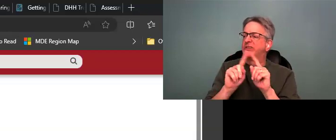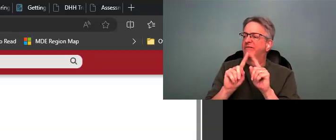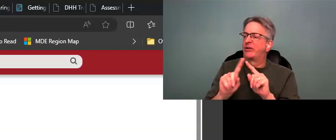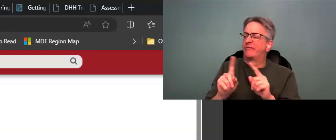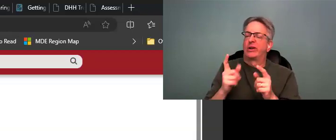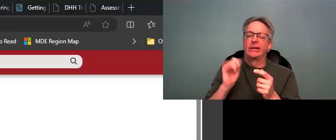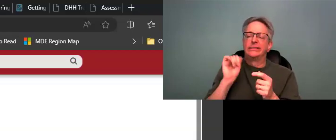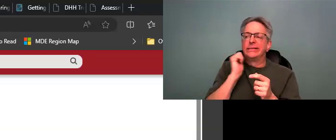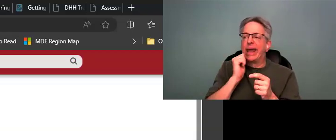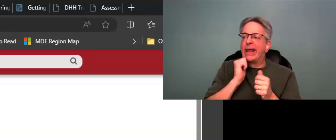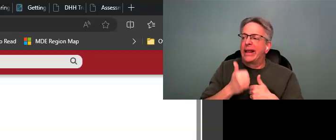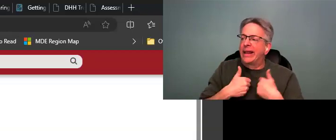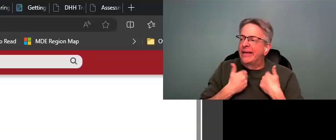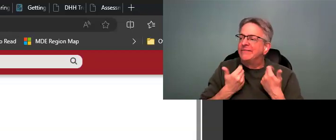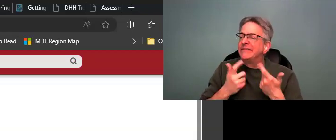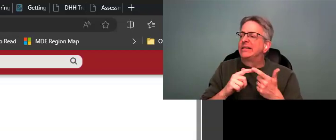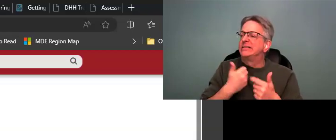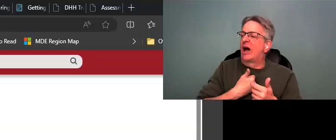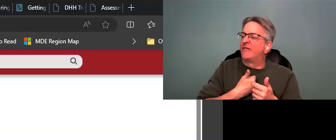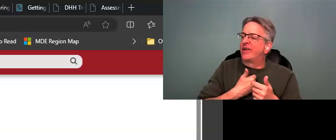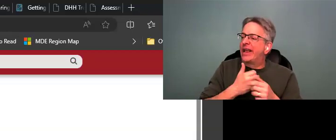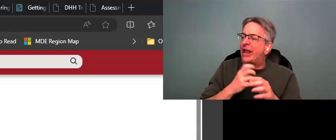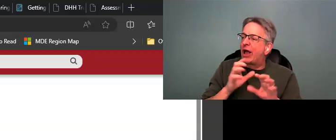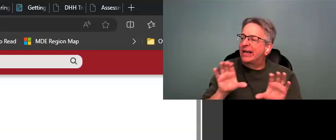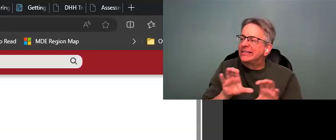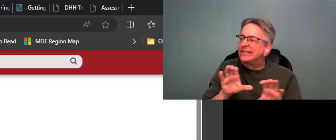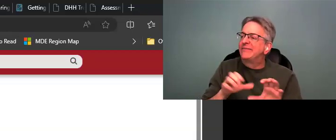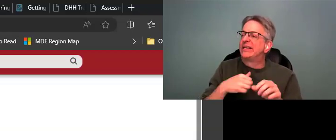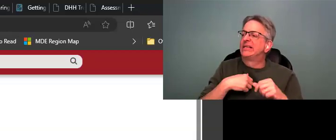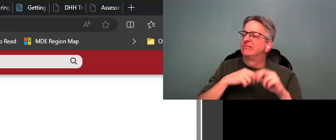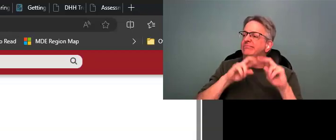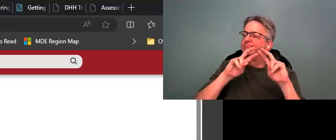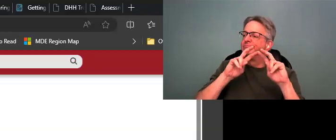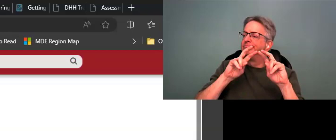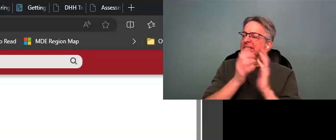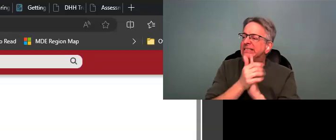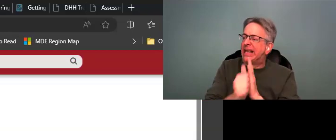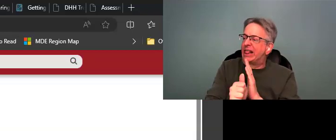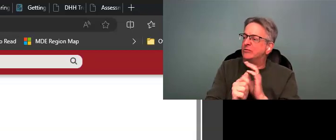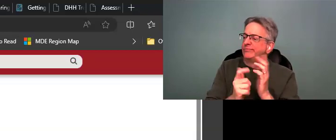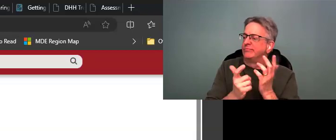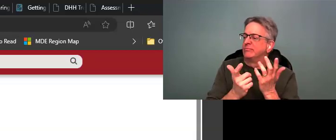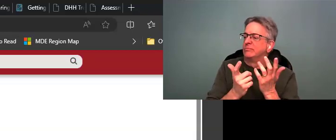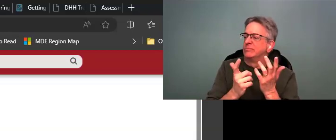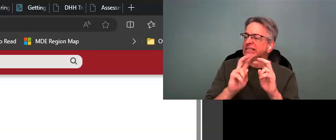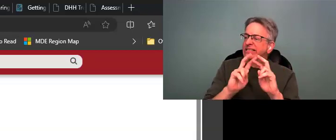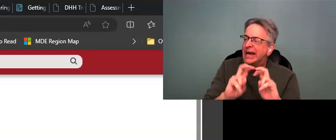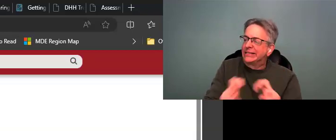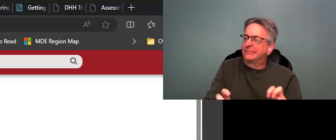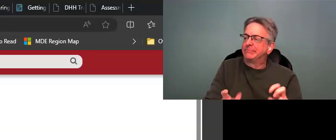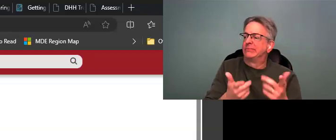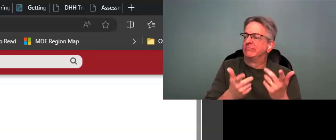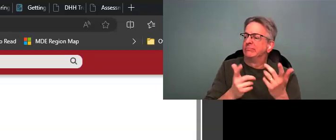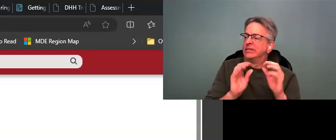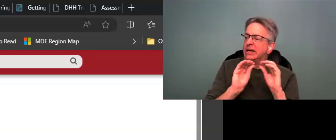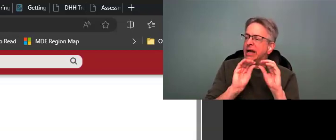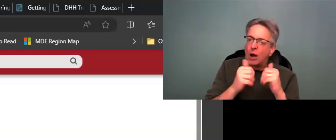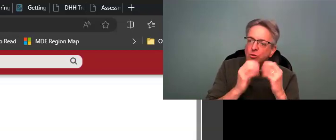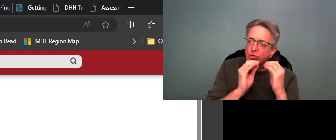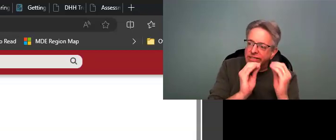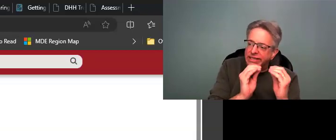That is a resource here, um, for daily living, self-care activities, skills,